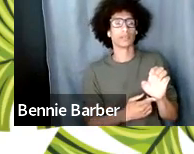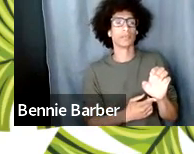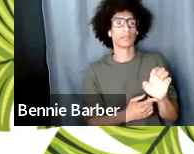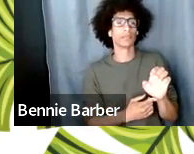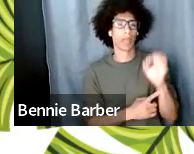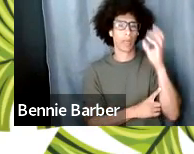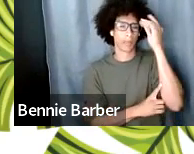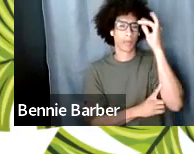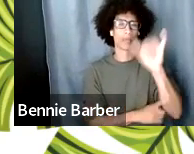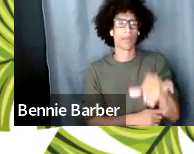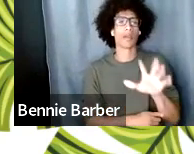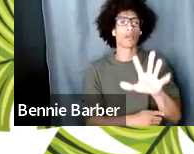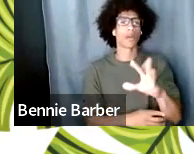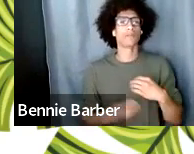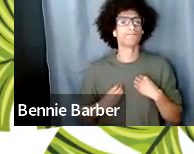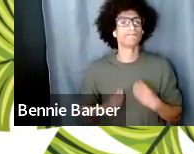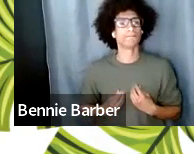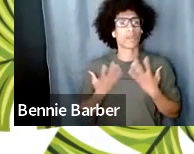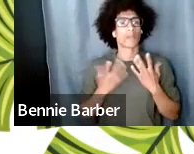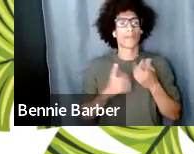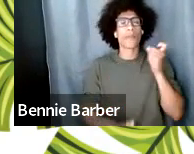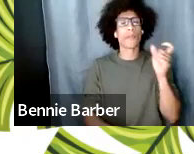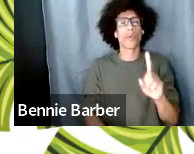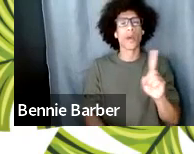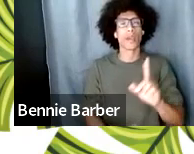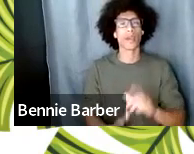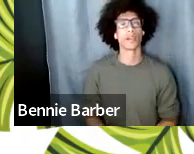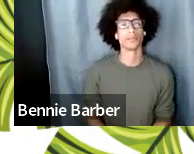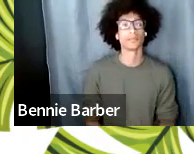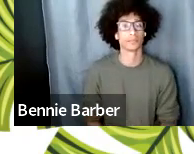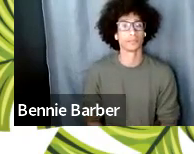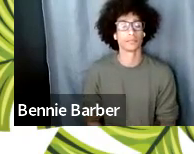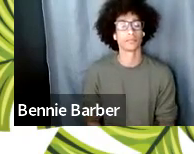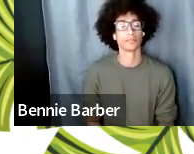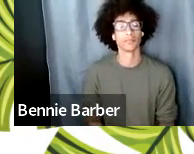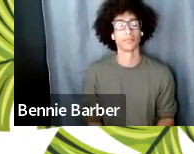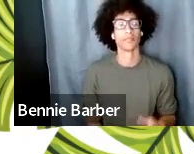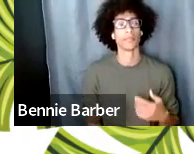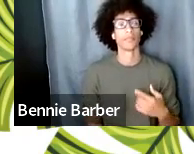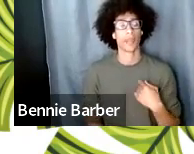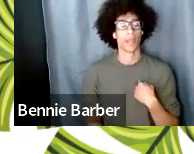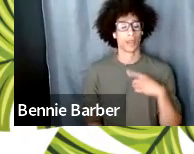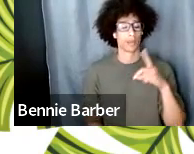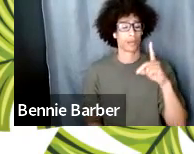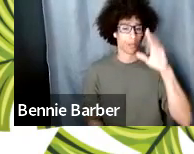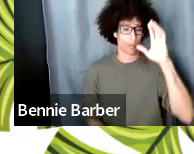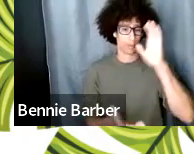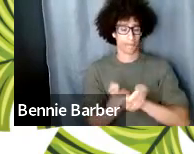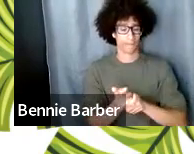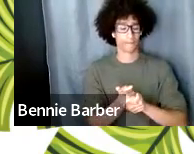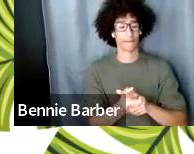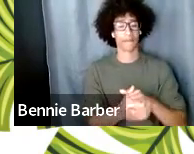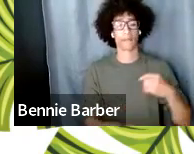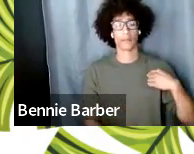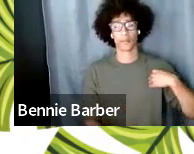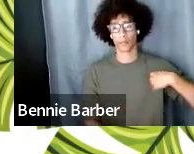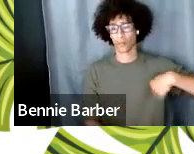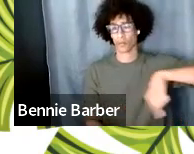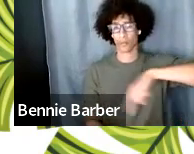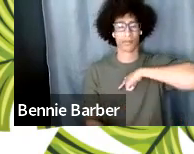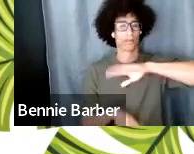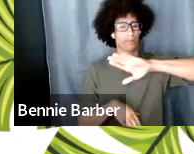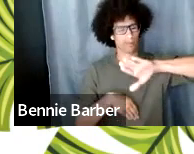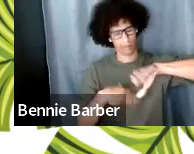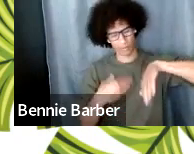acknowledge and share that i do believe we have creative current every single person no matter if they're like